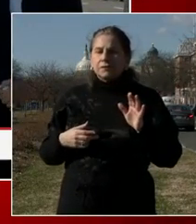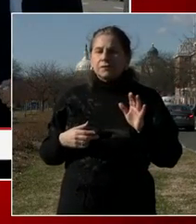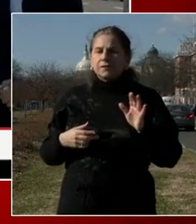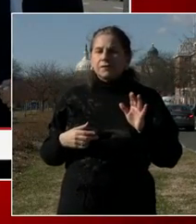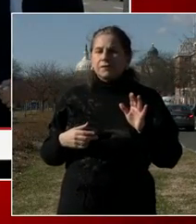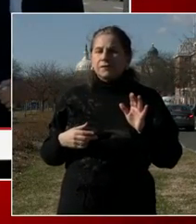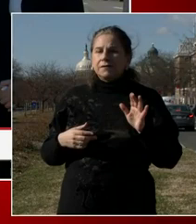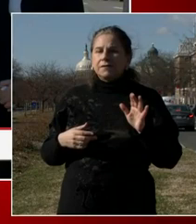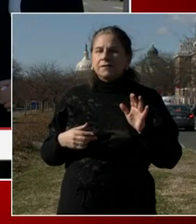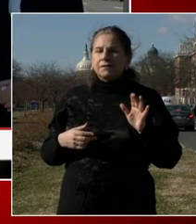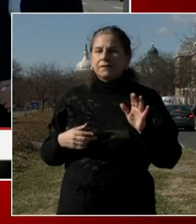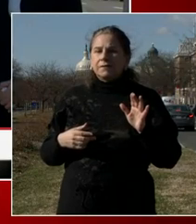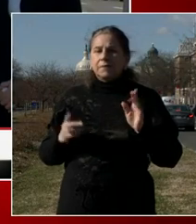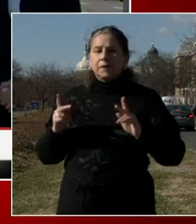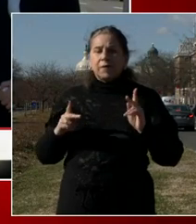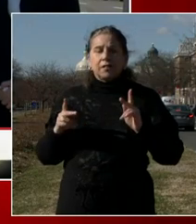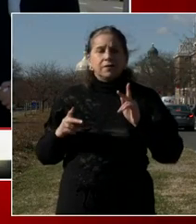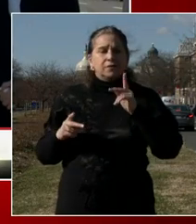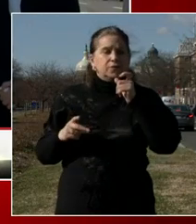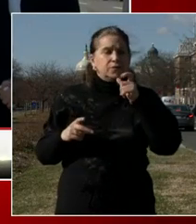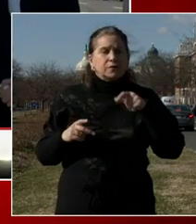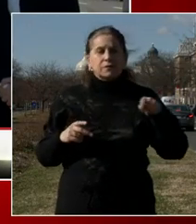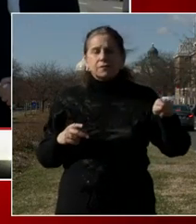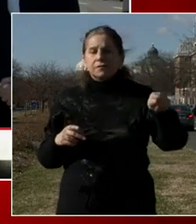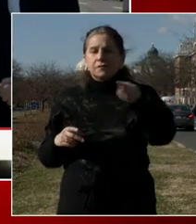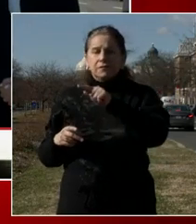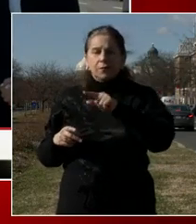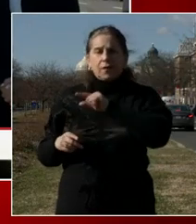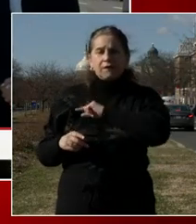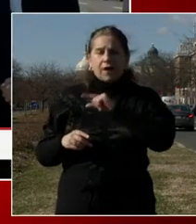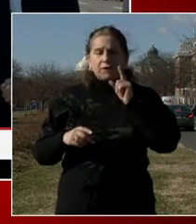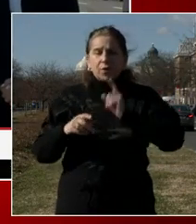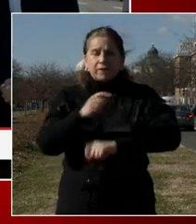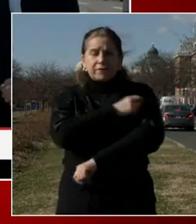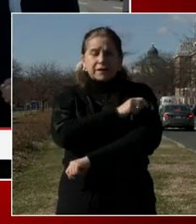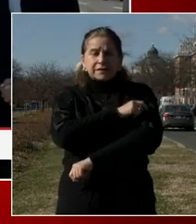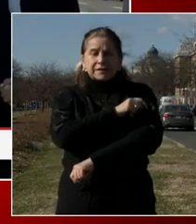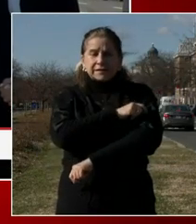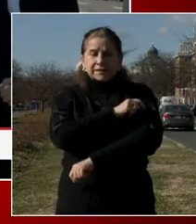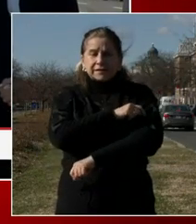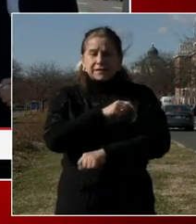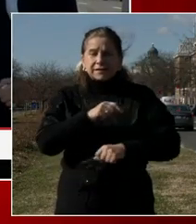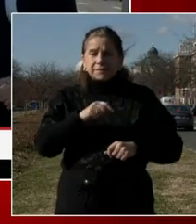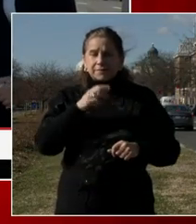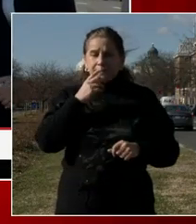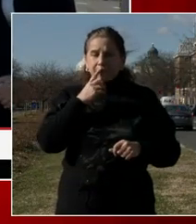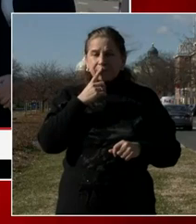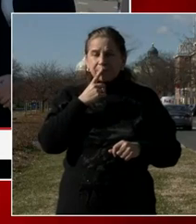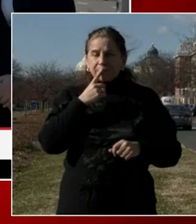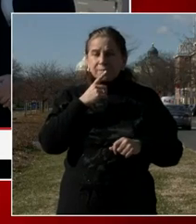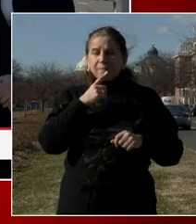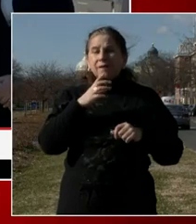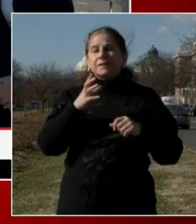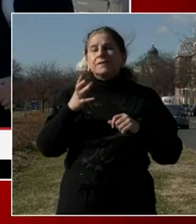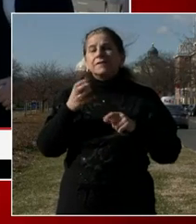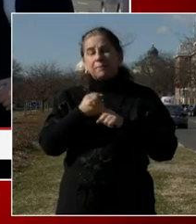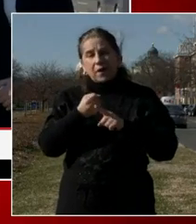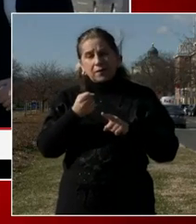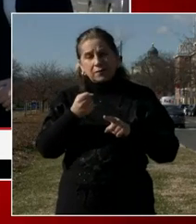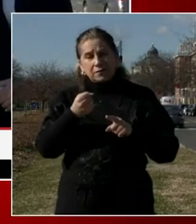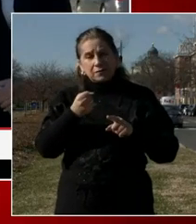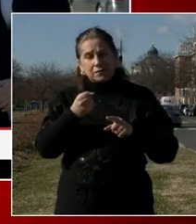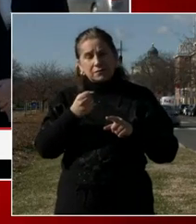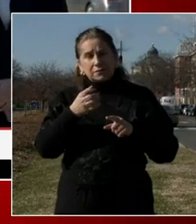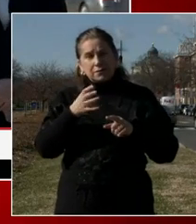in the vaccination registrations, but also over impacted by COVID. And then a couple of days later,